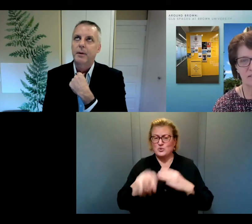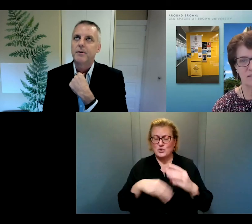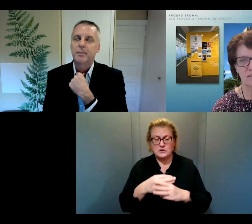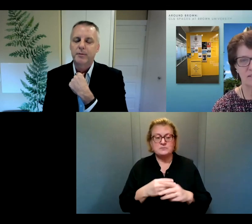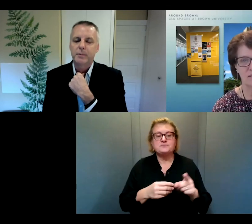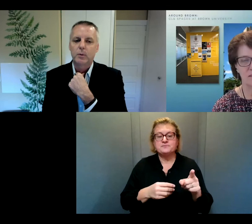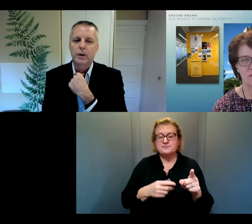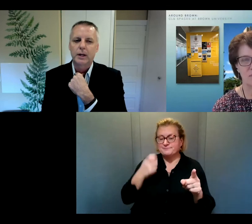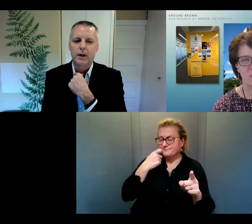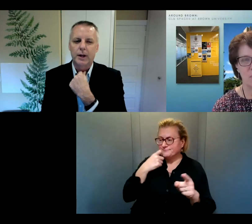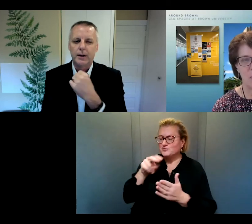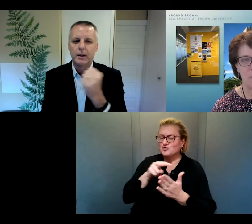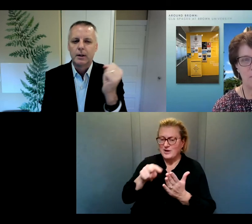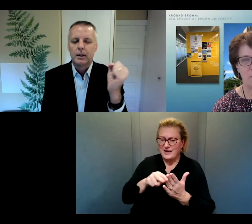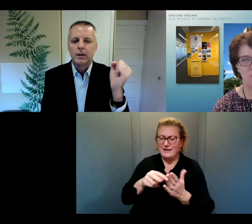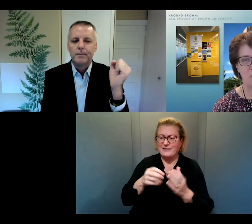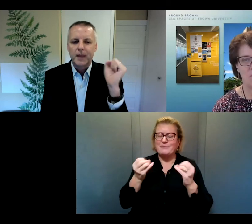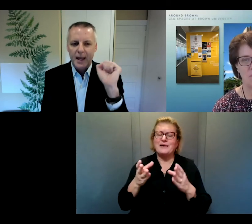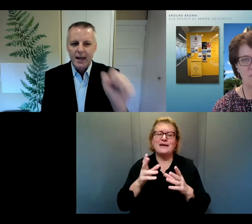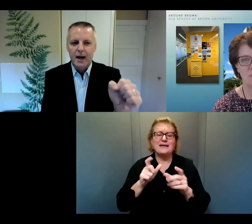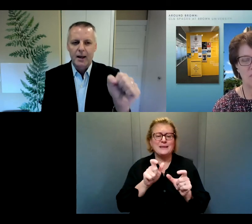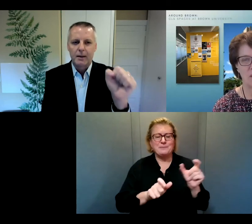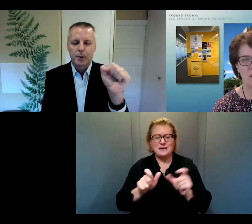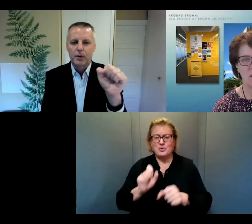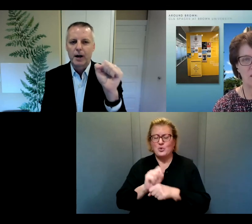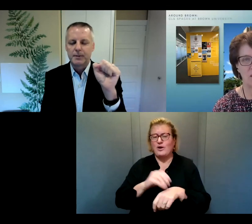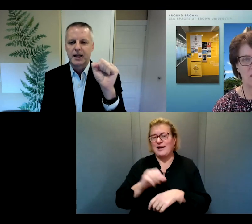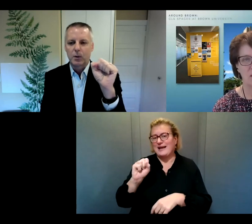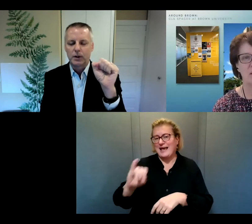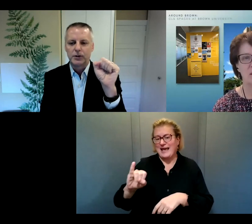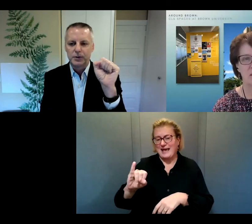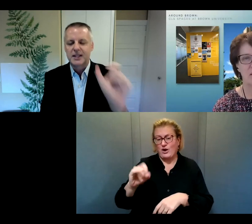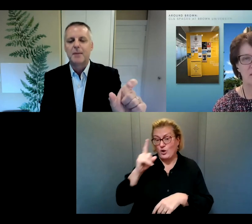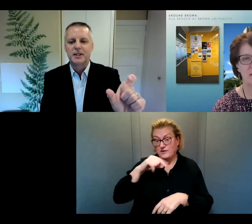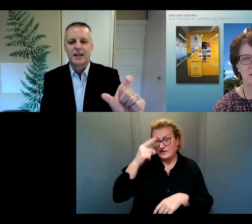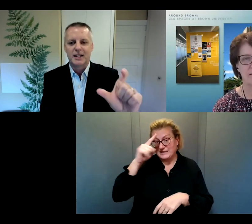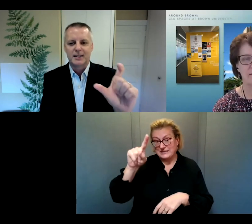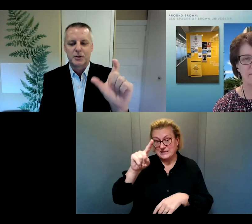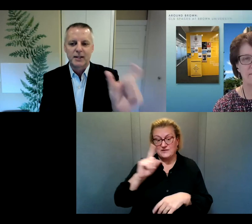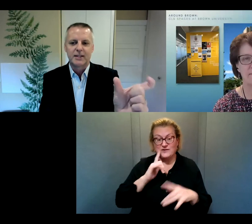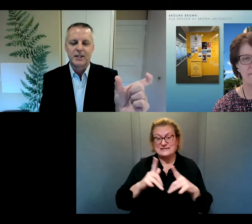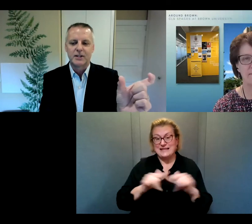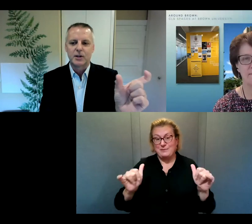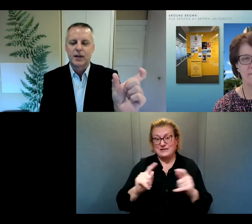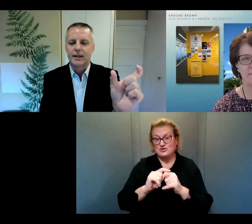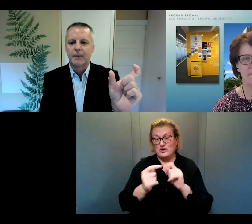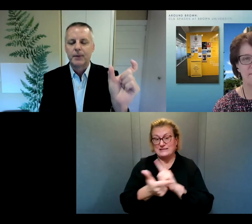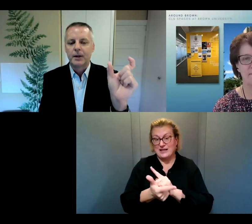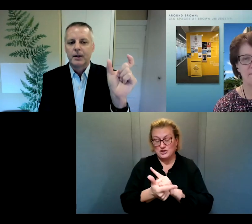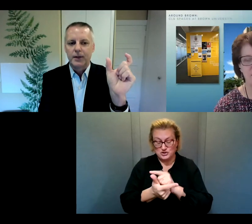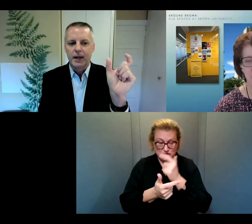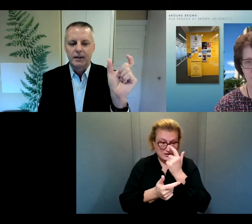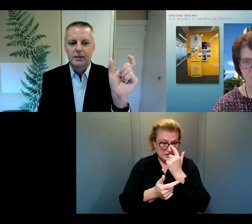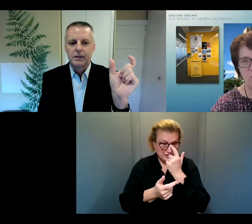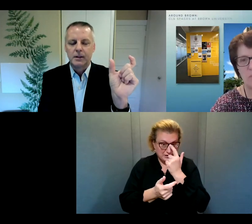um, there are a number of people working on AI programs that will do simultaneous translation so that they,